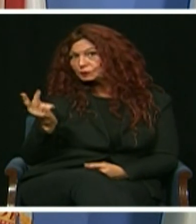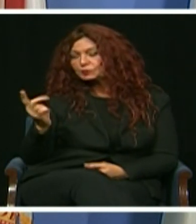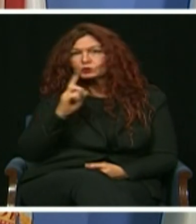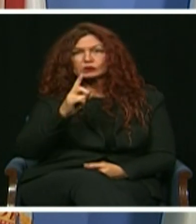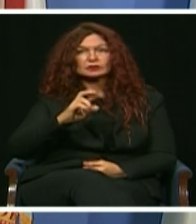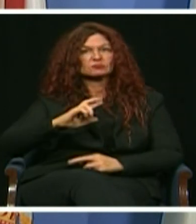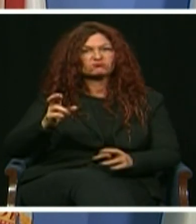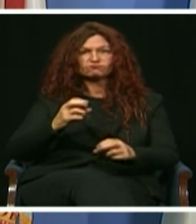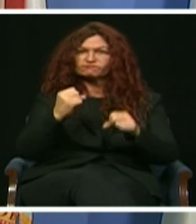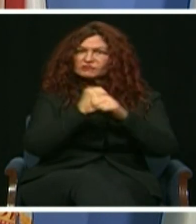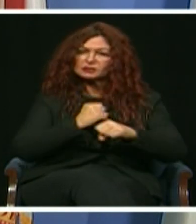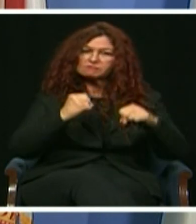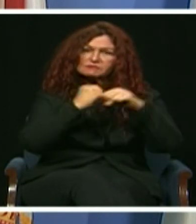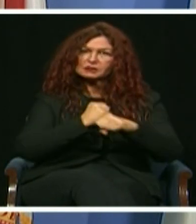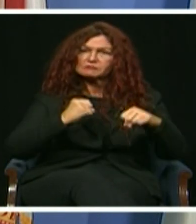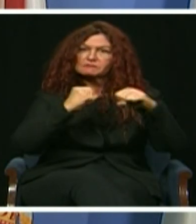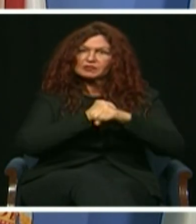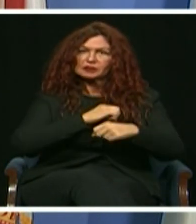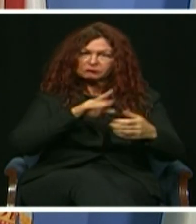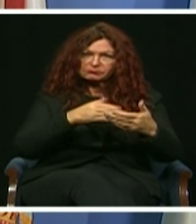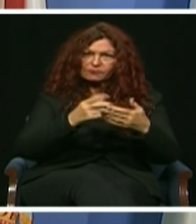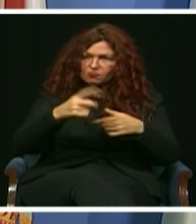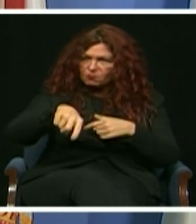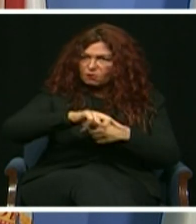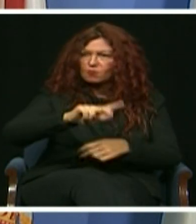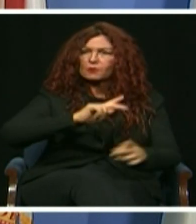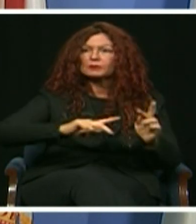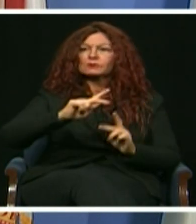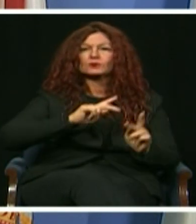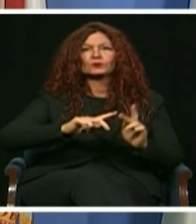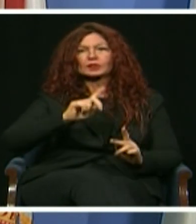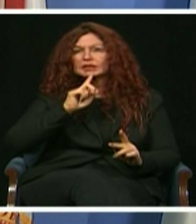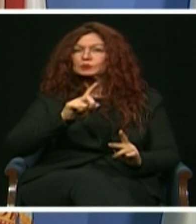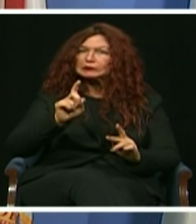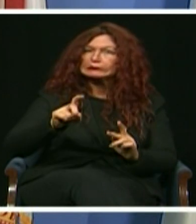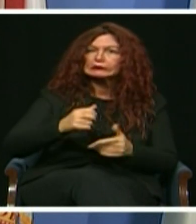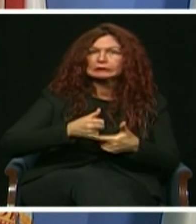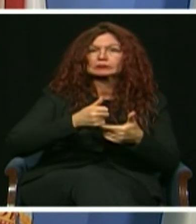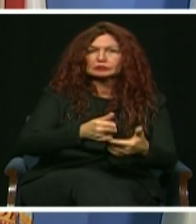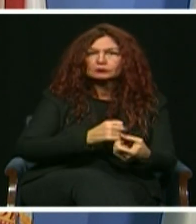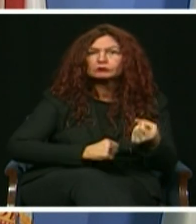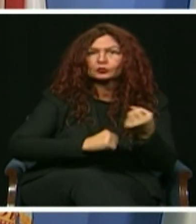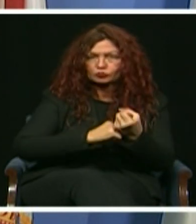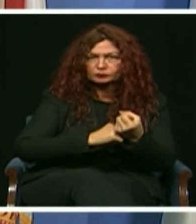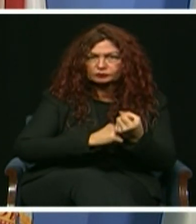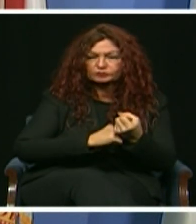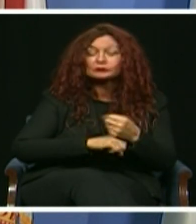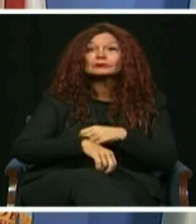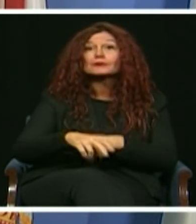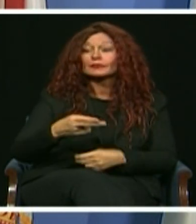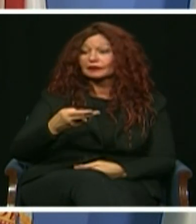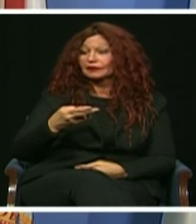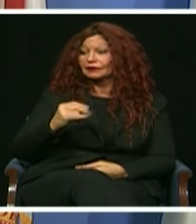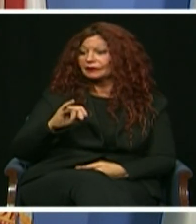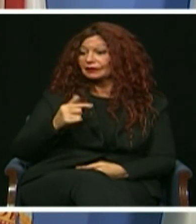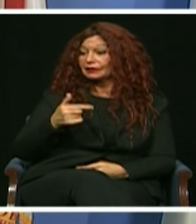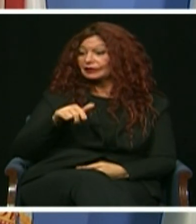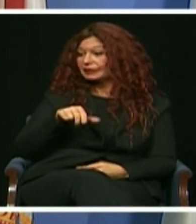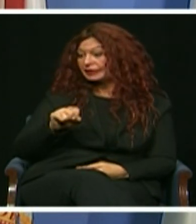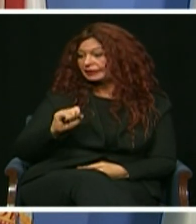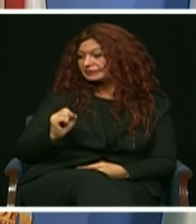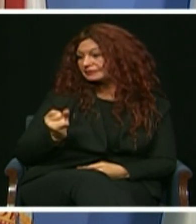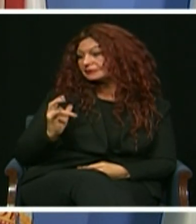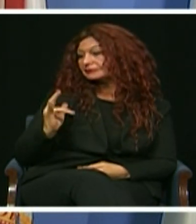protections for our most vulnerable in their first two months. Commissioner Eileen Higgins went from an underdog special election candidate in